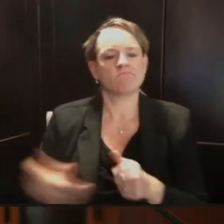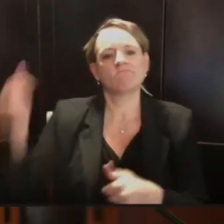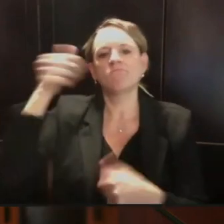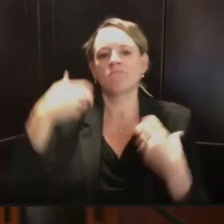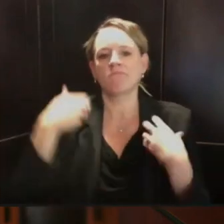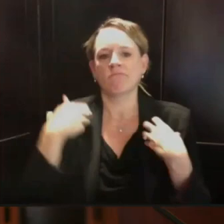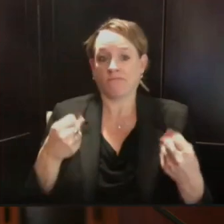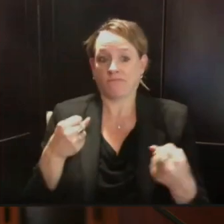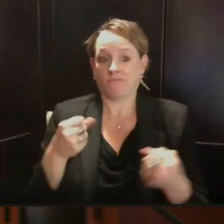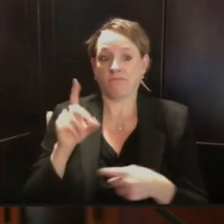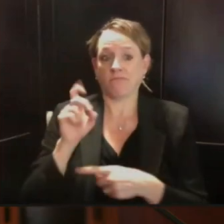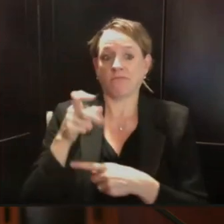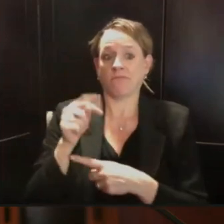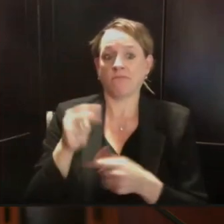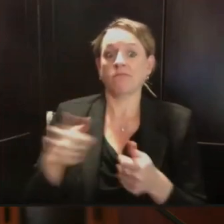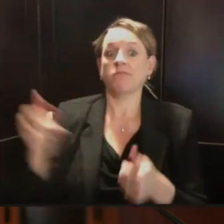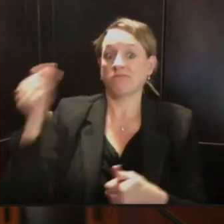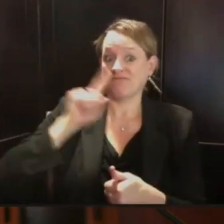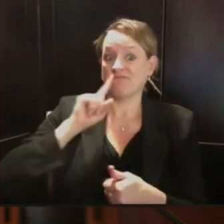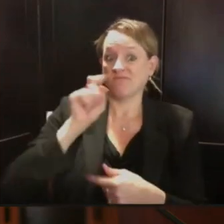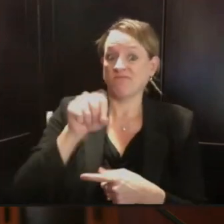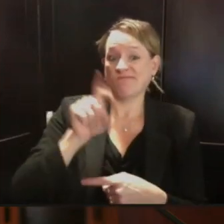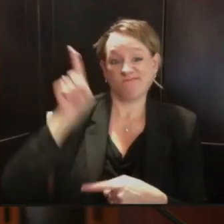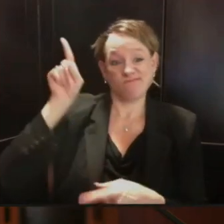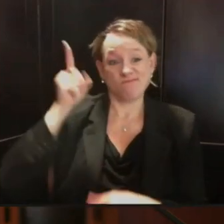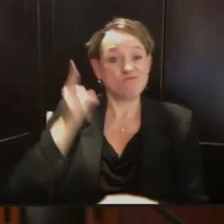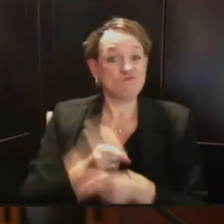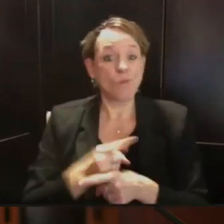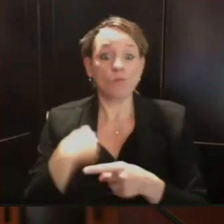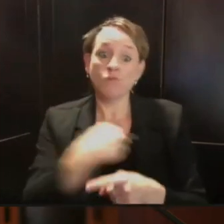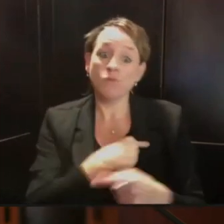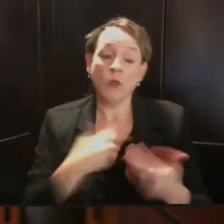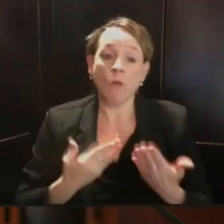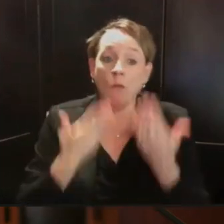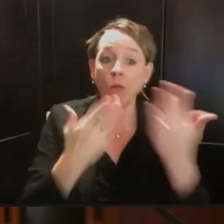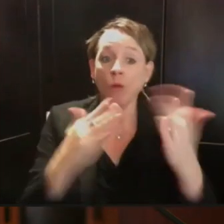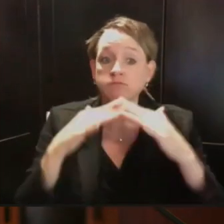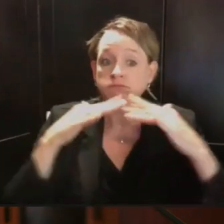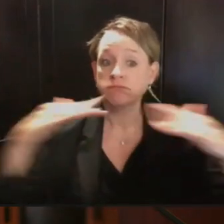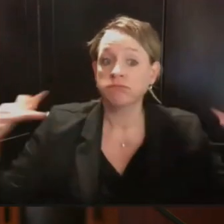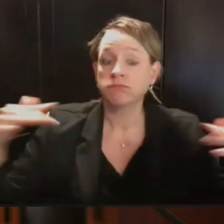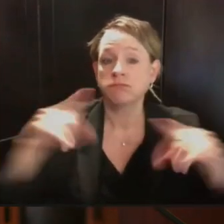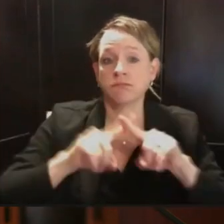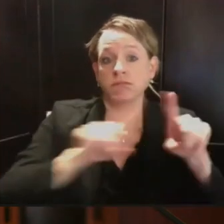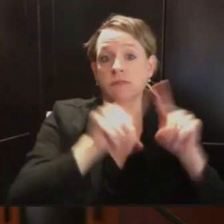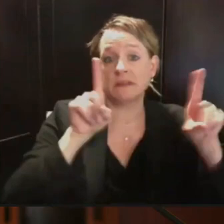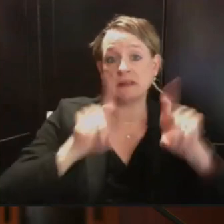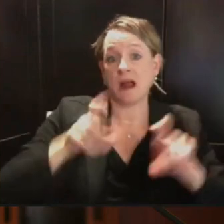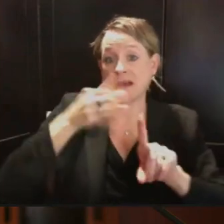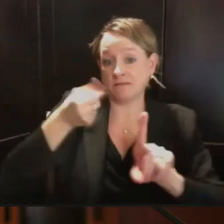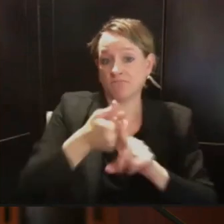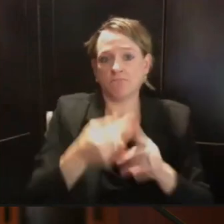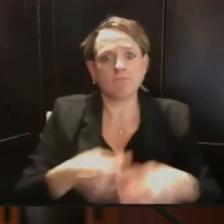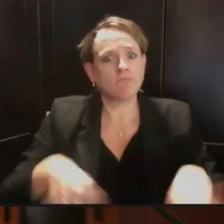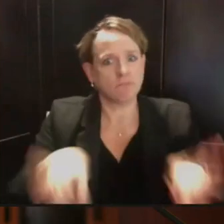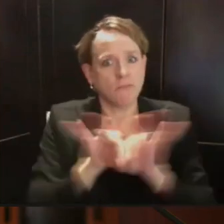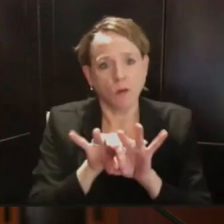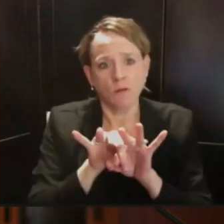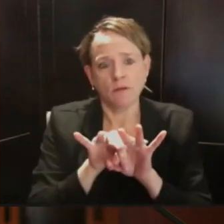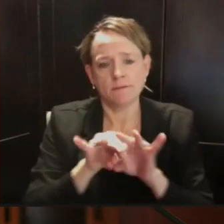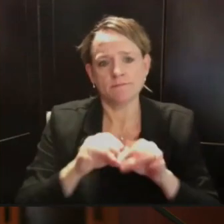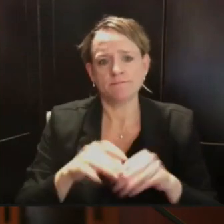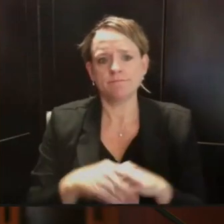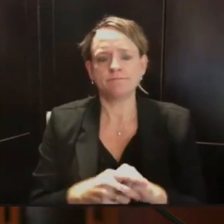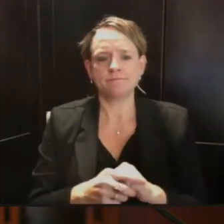supply is a really important part of how you prevent shortages. I think more broadly, what you've given us an opportunity to talk about